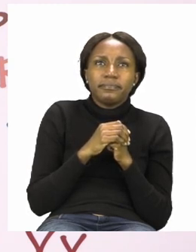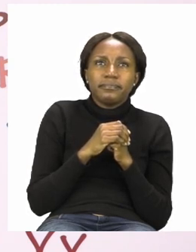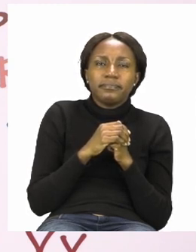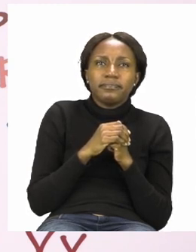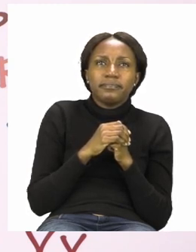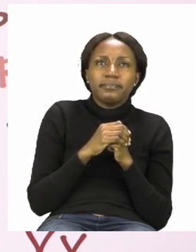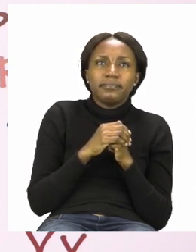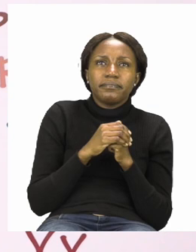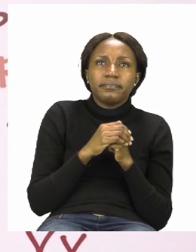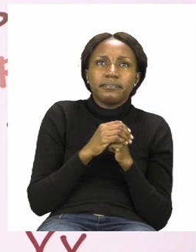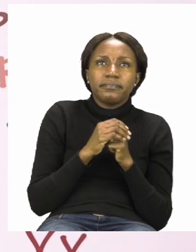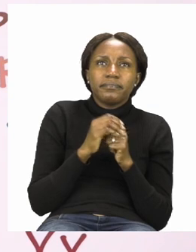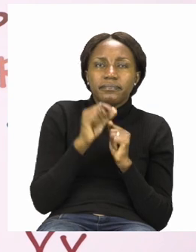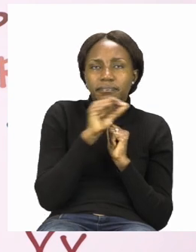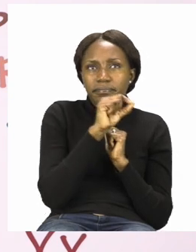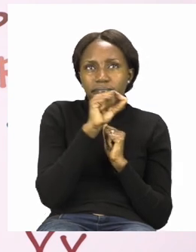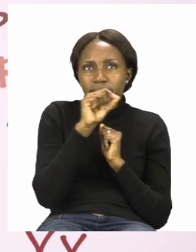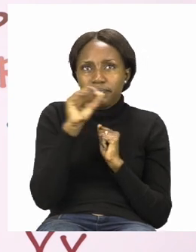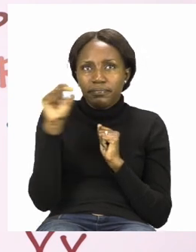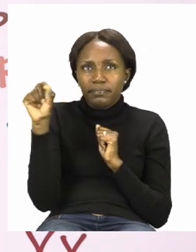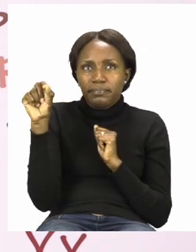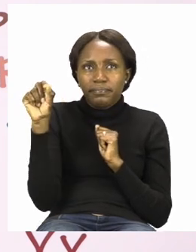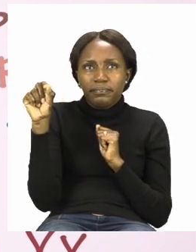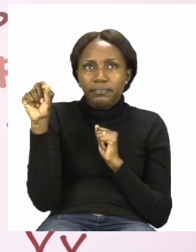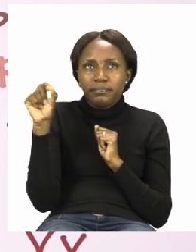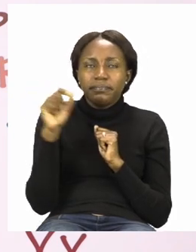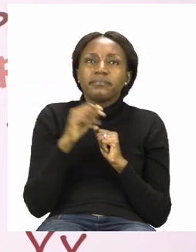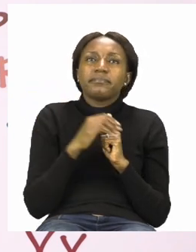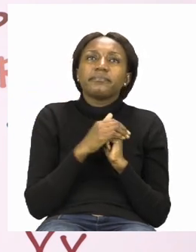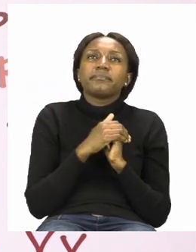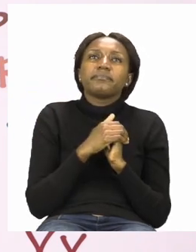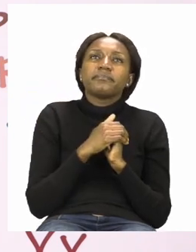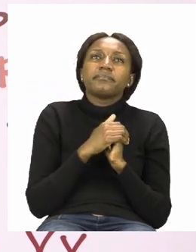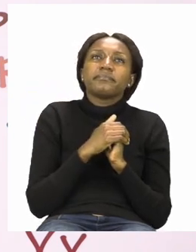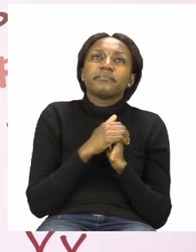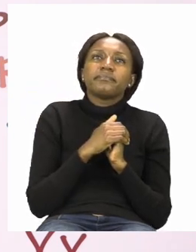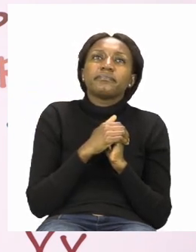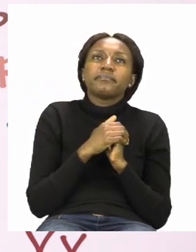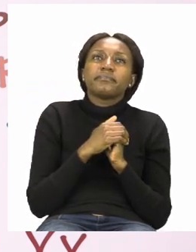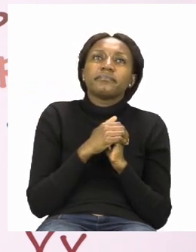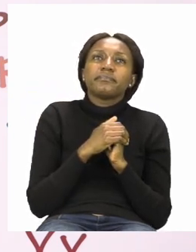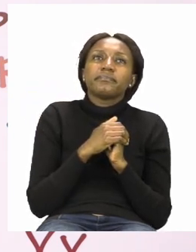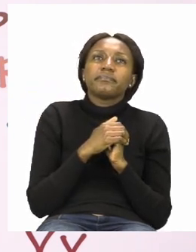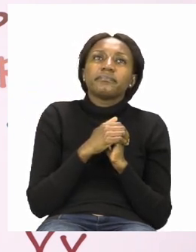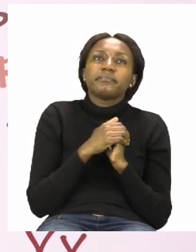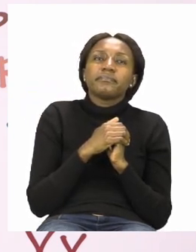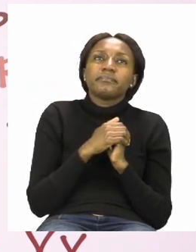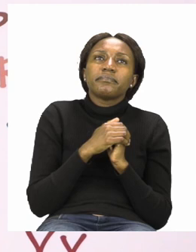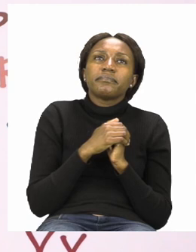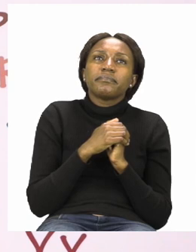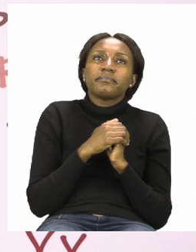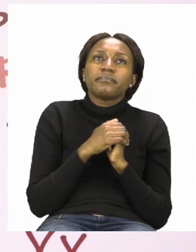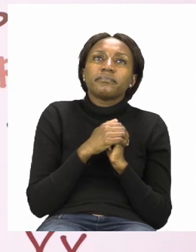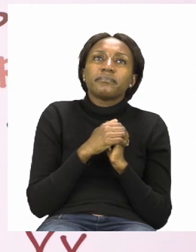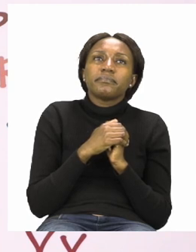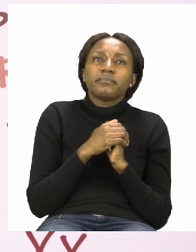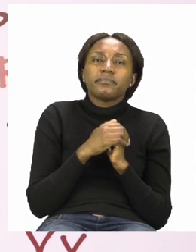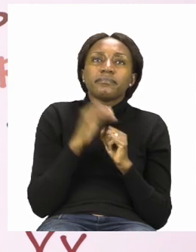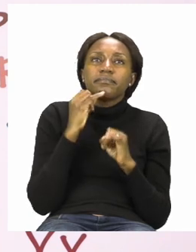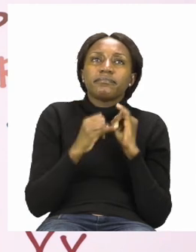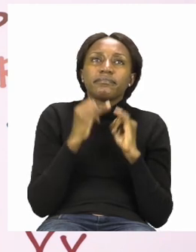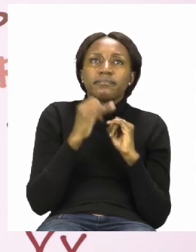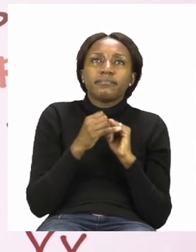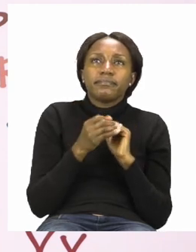just in case we want to try and look for it again we're going to cross it out as well so the last one